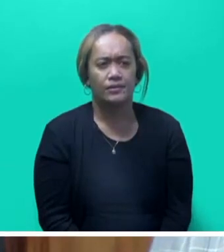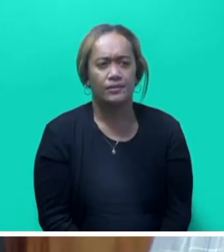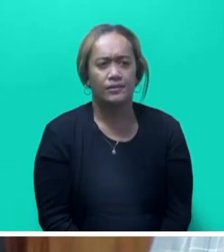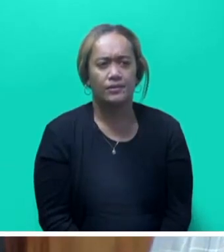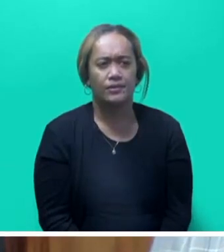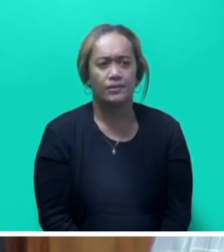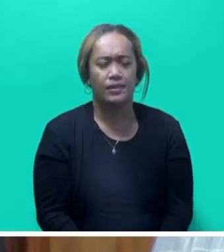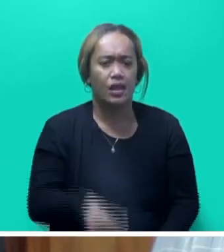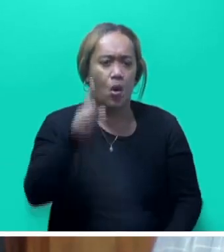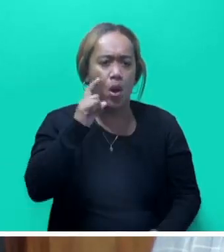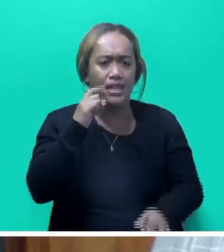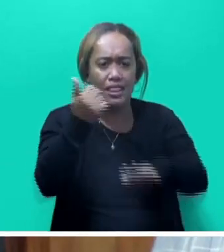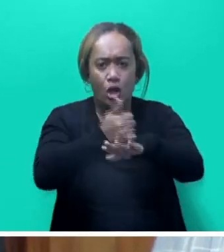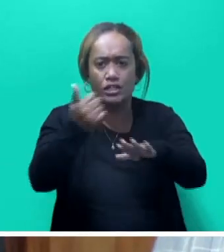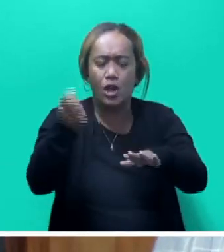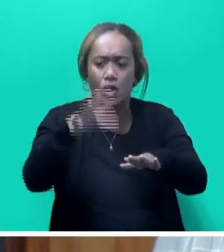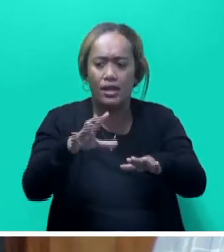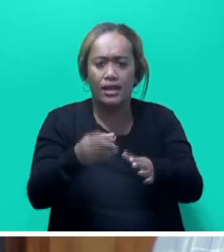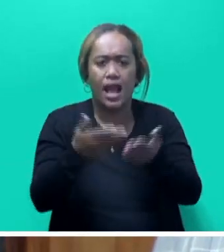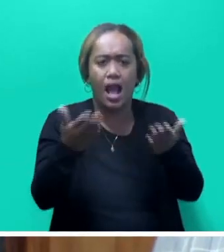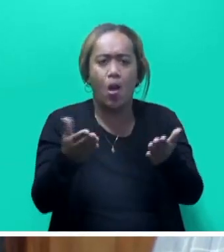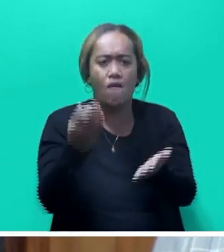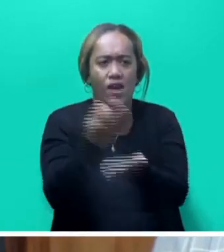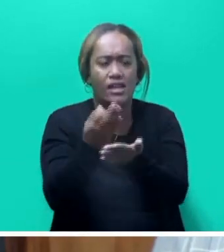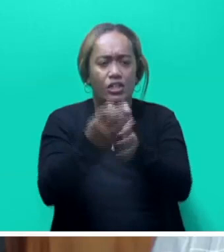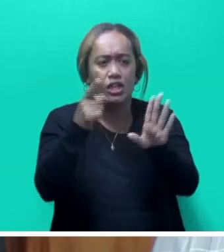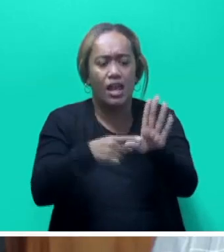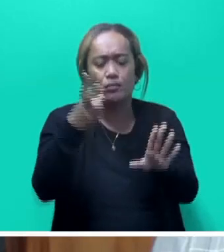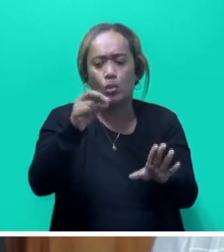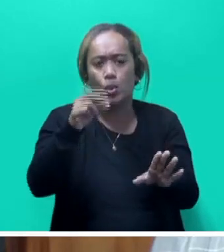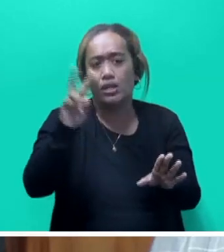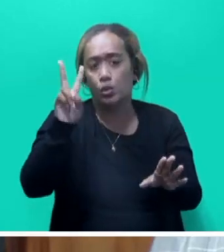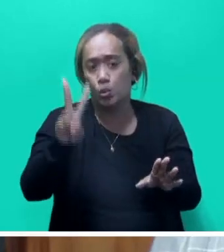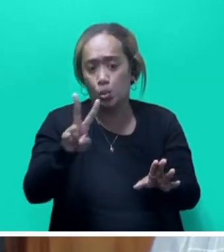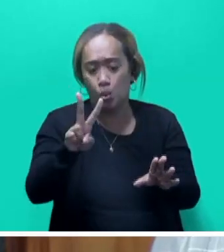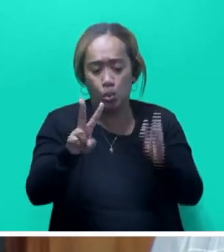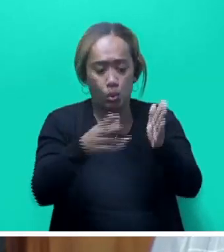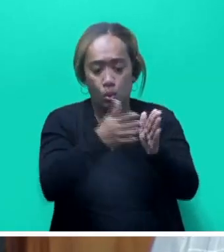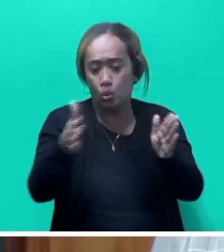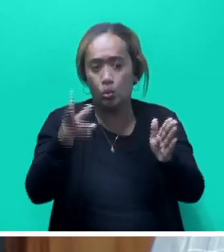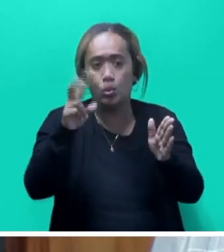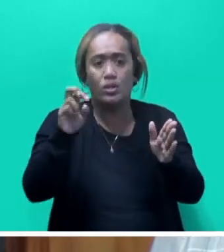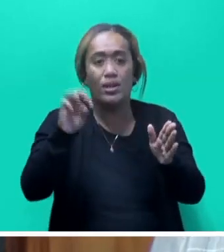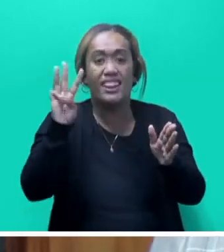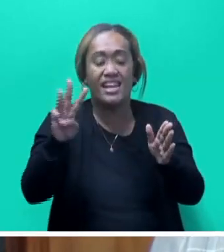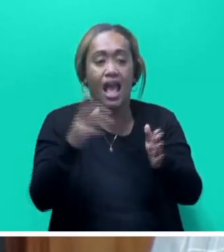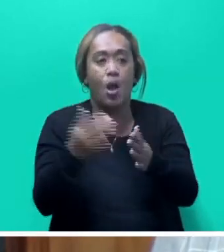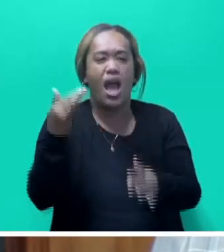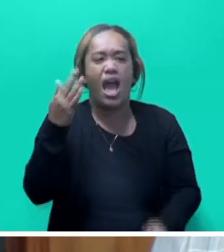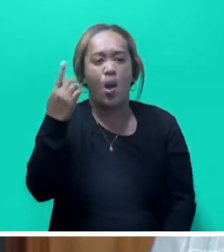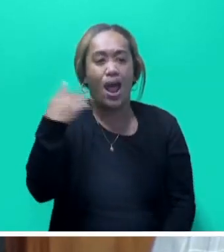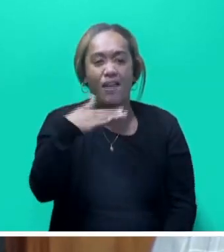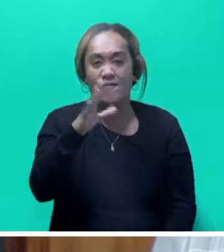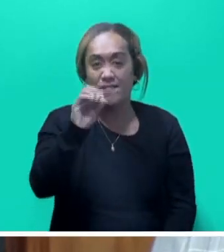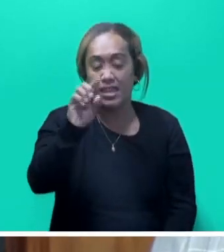The Water Authority of Fiji's capital investment allocation for the financial year of 2022-23 was 115.1 million, with a total number of